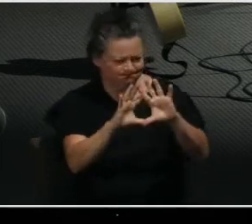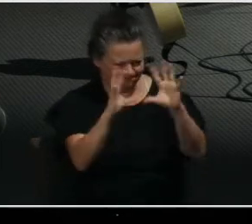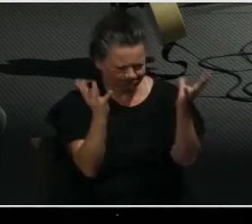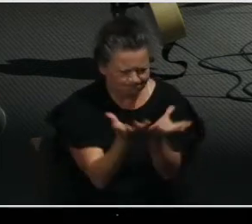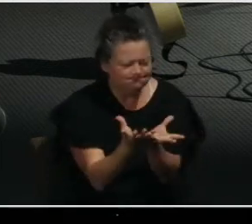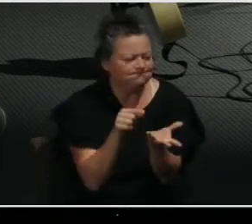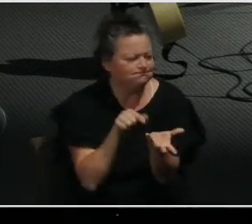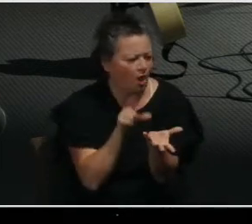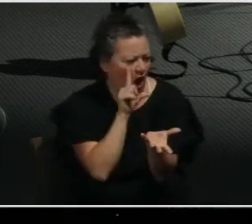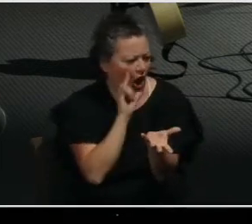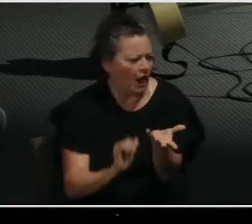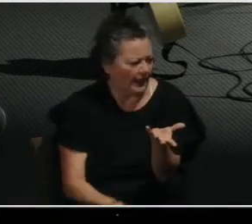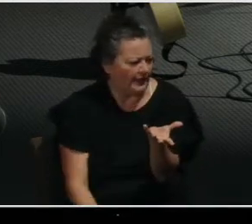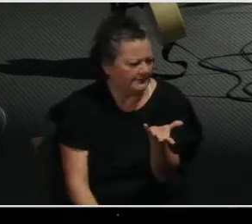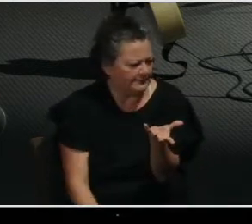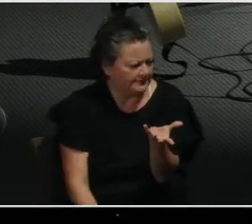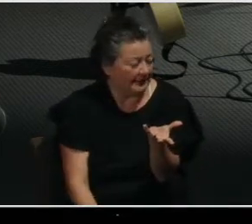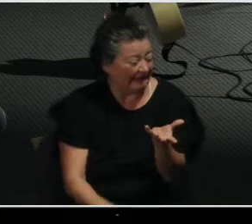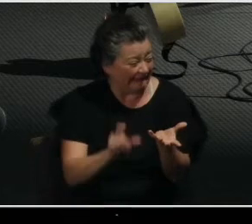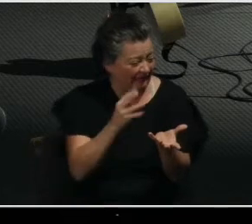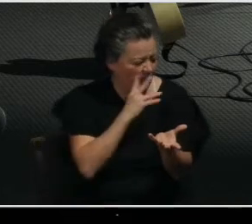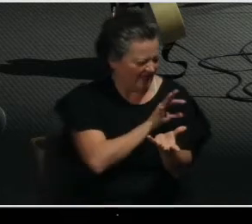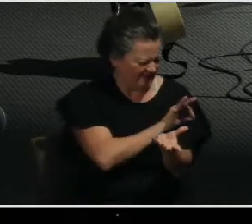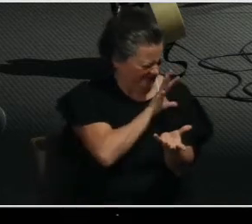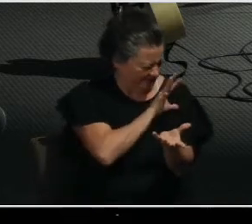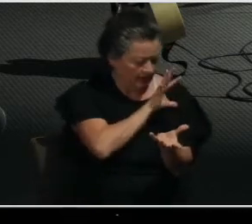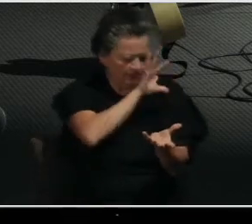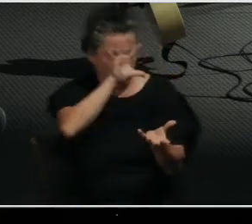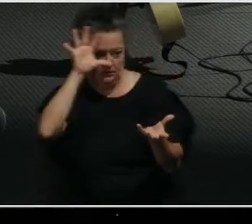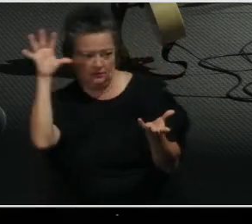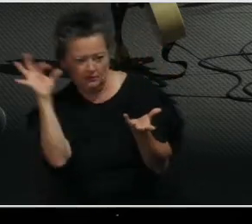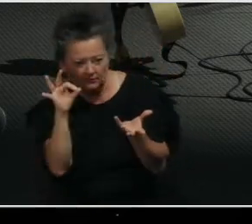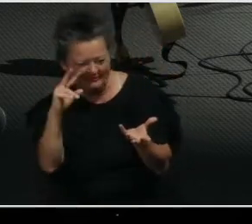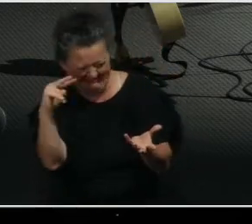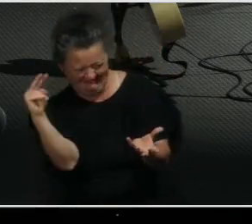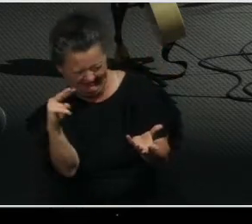we can live in the light of that reality.